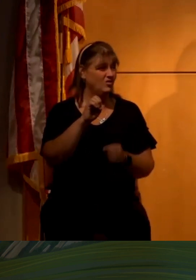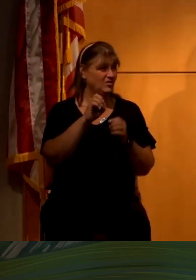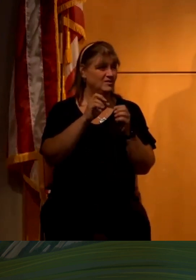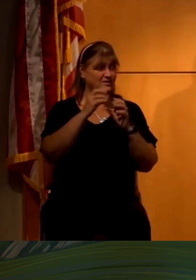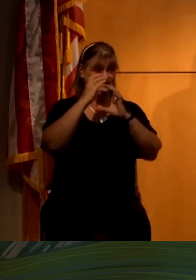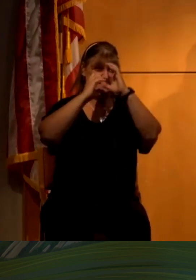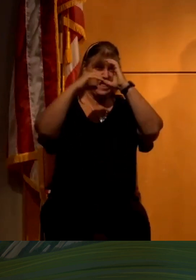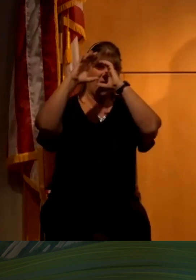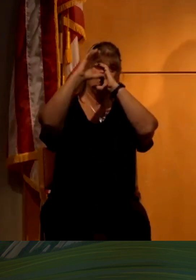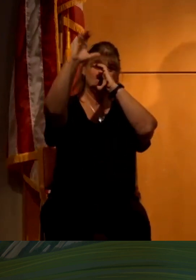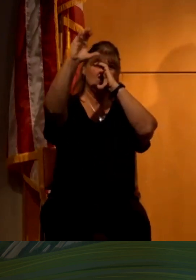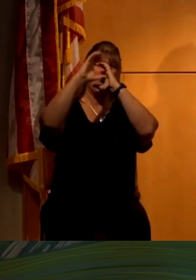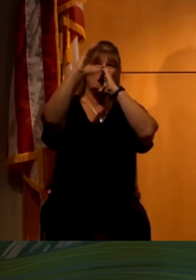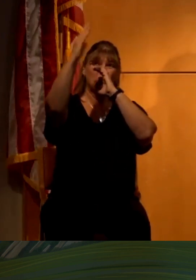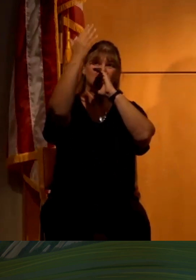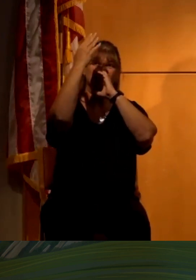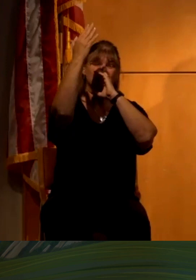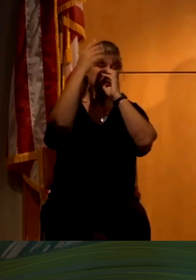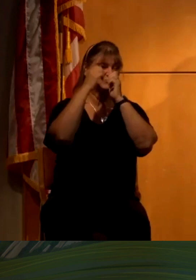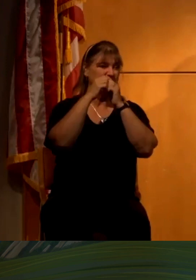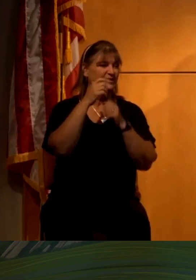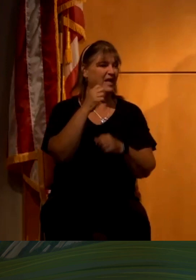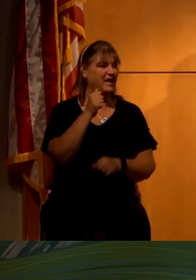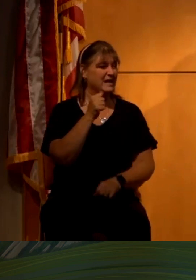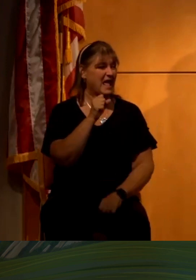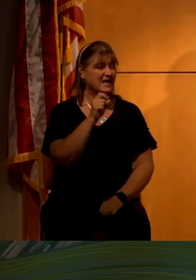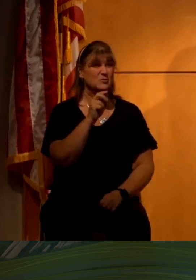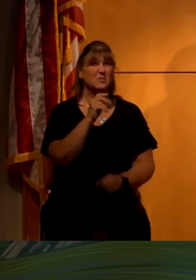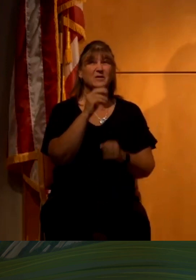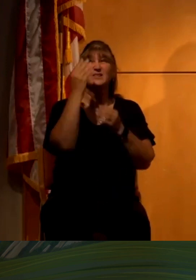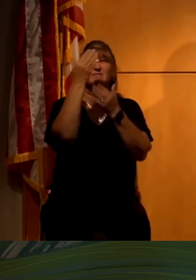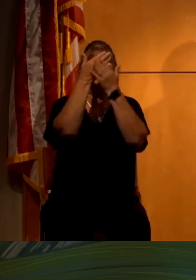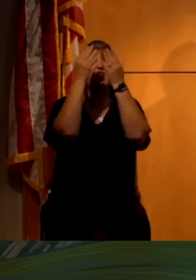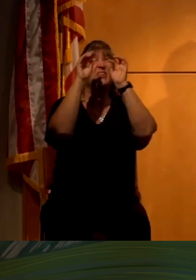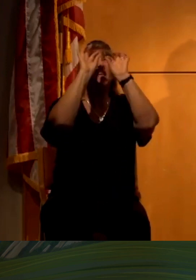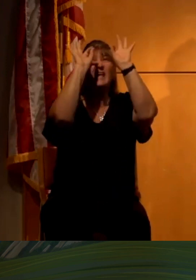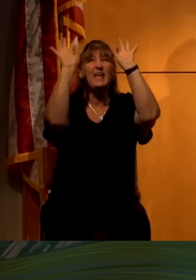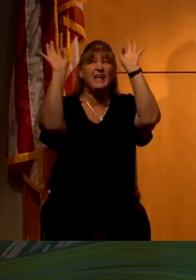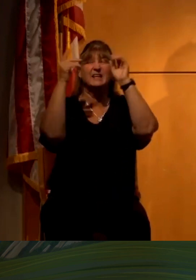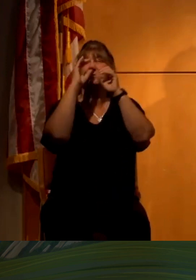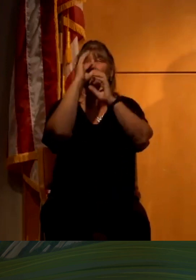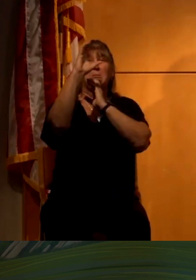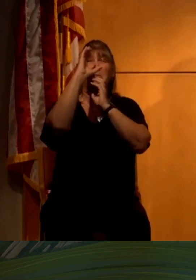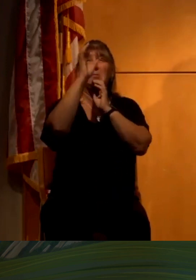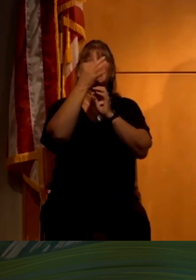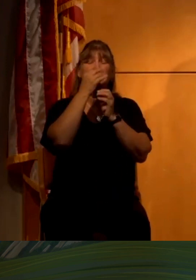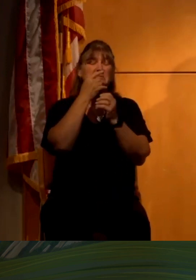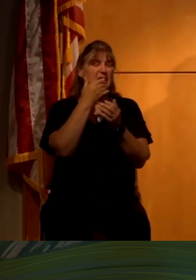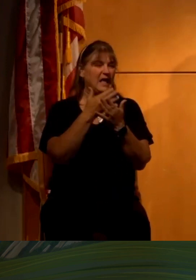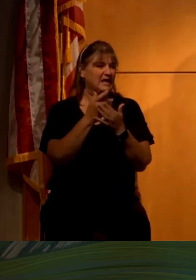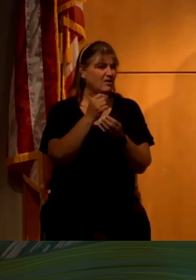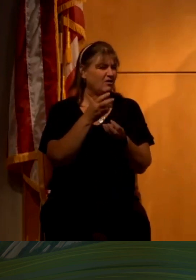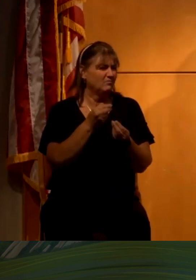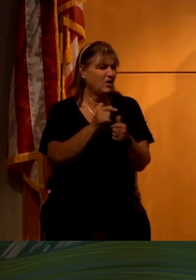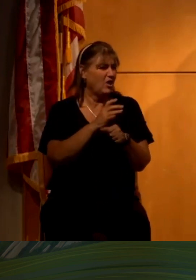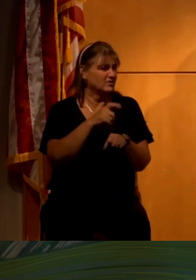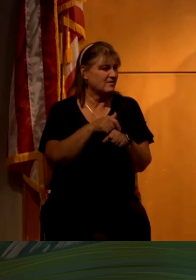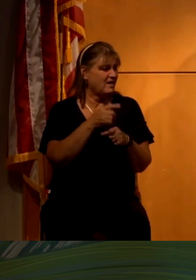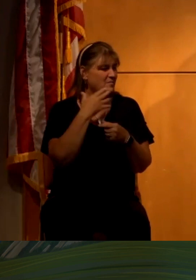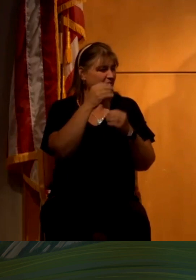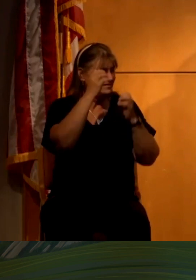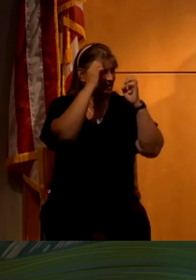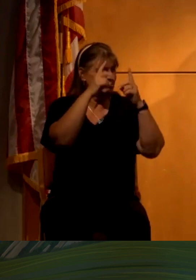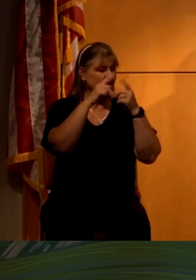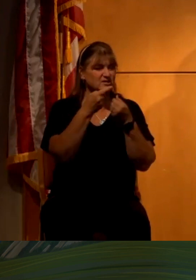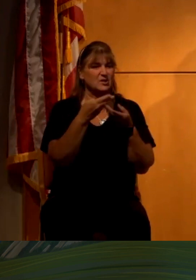worked with images and spectra of astronomical objects. He's been really devoting a lot of time to education and public